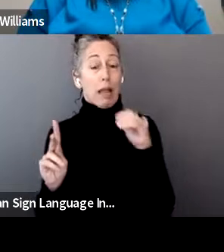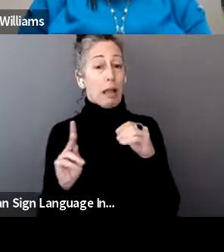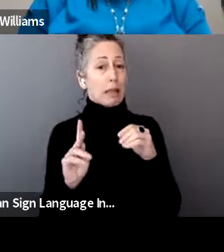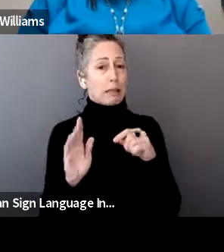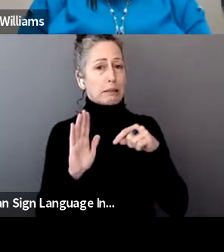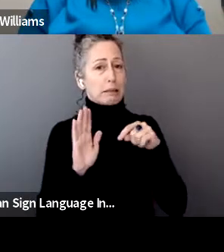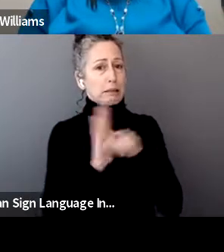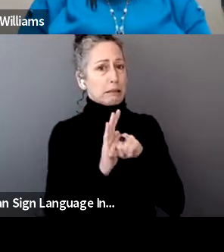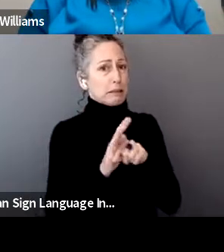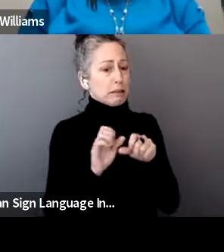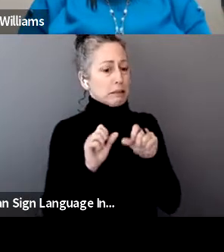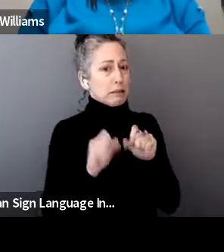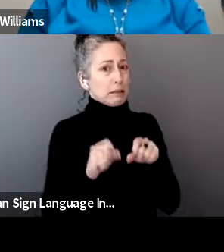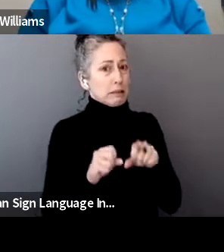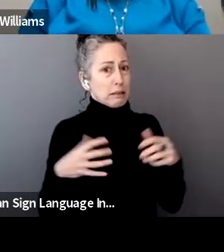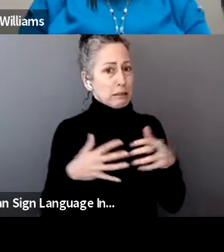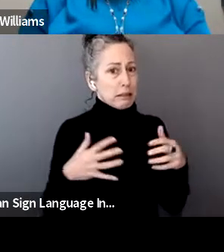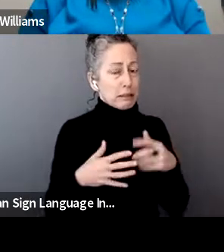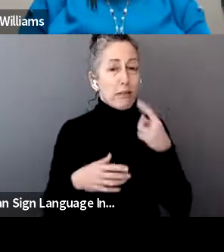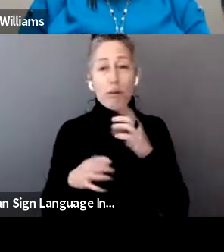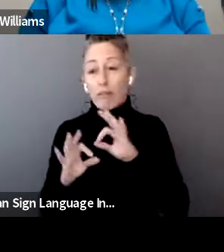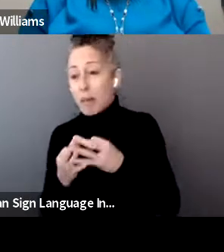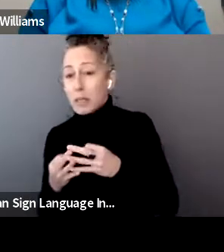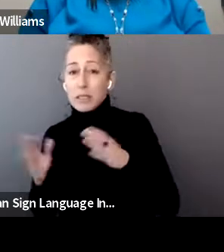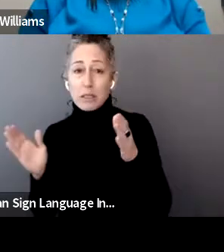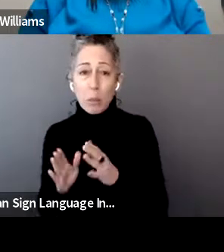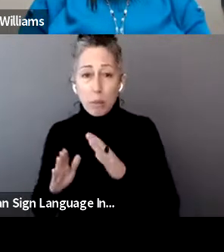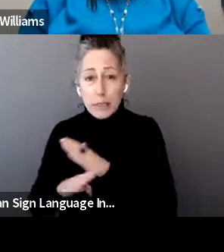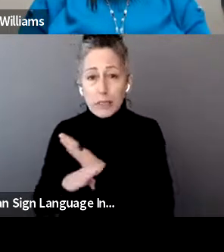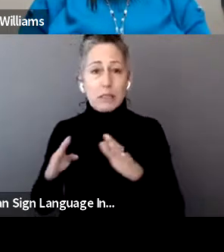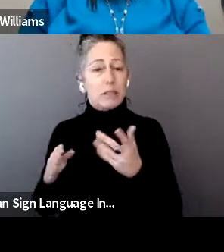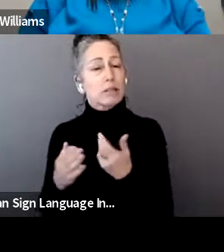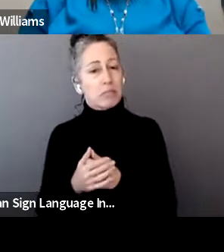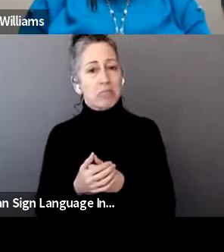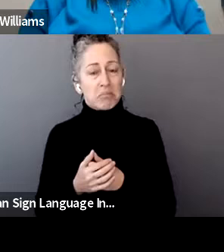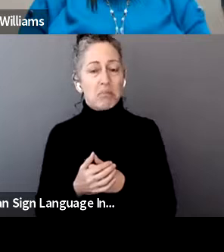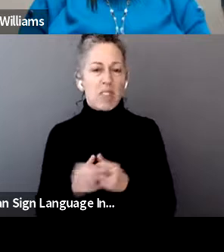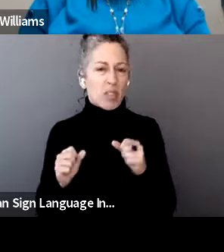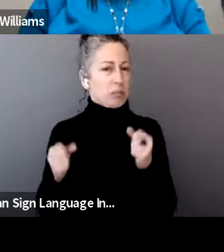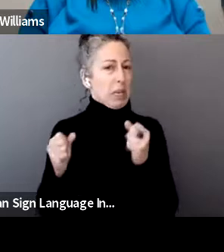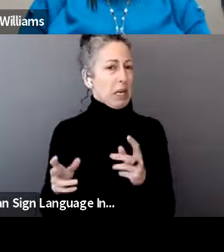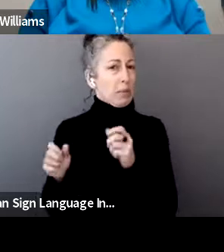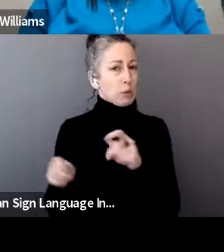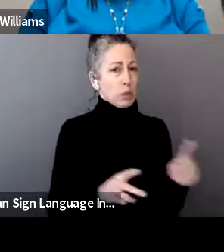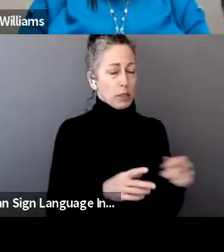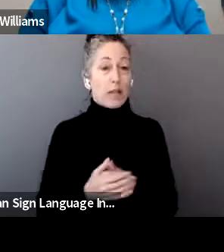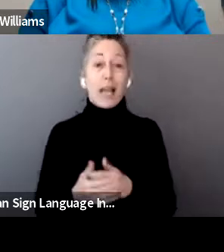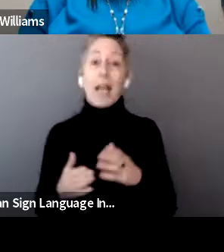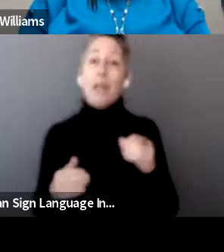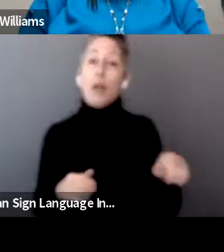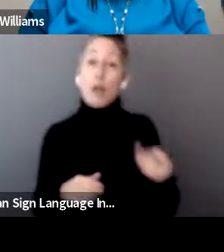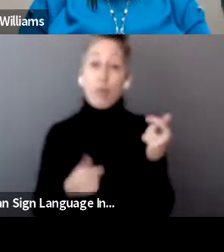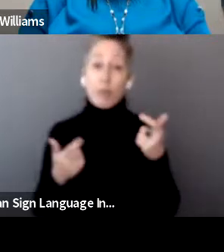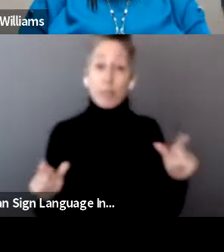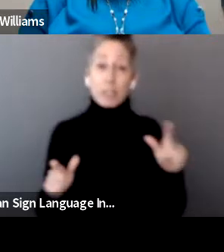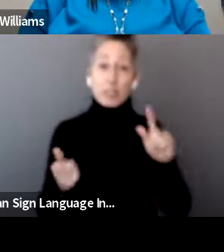individuals, families, and small businesses this year. And there is another big change this year in that